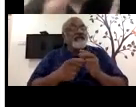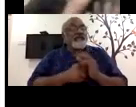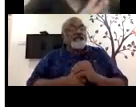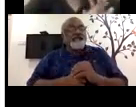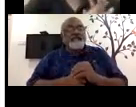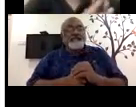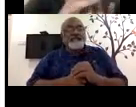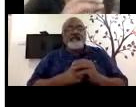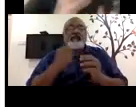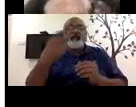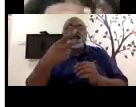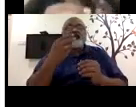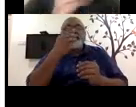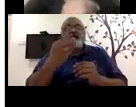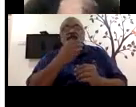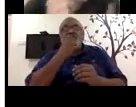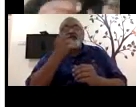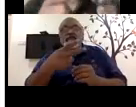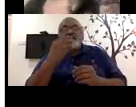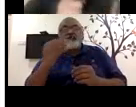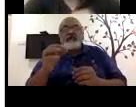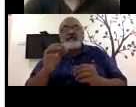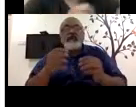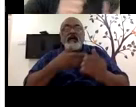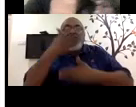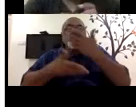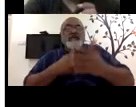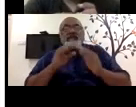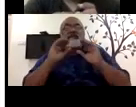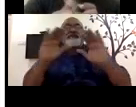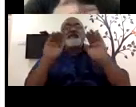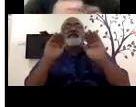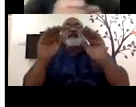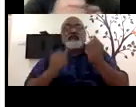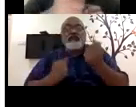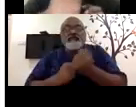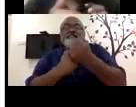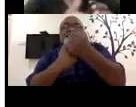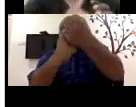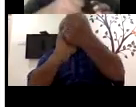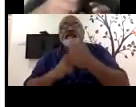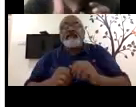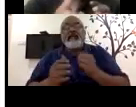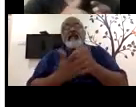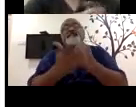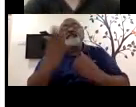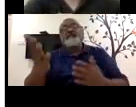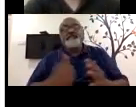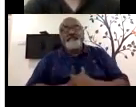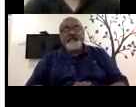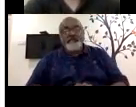another two months, you know, that kind of exchange and support and facilitation is still, still